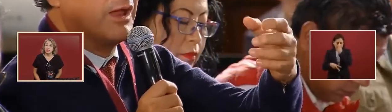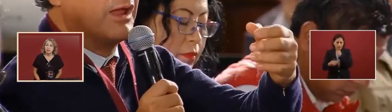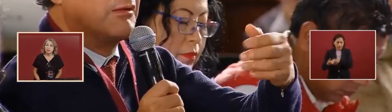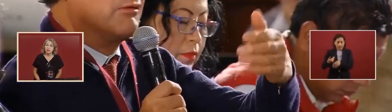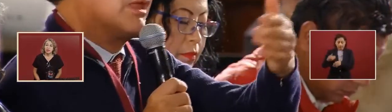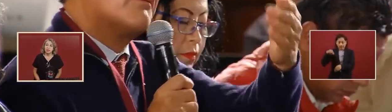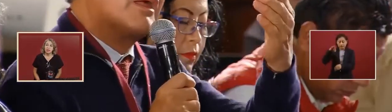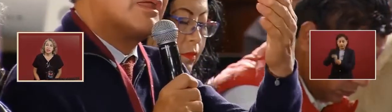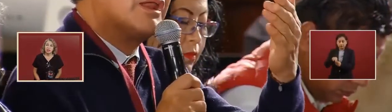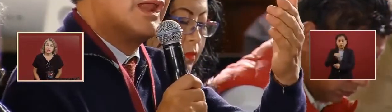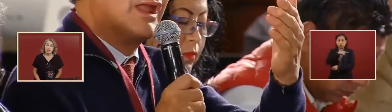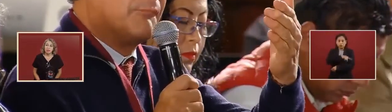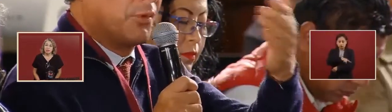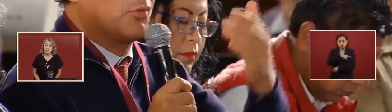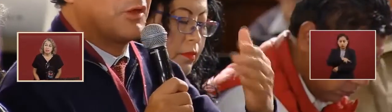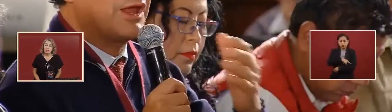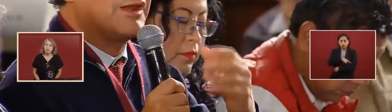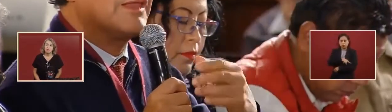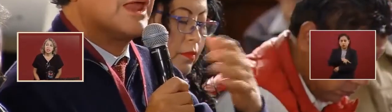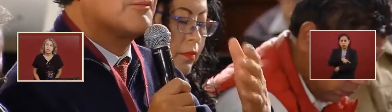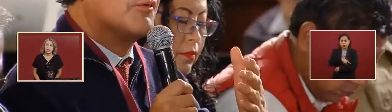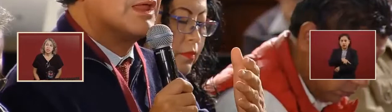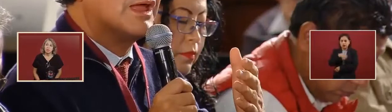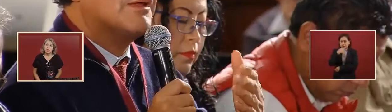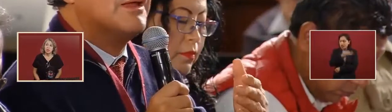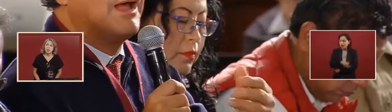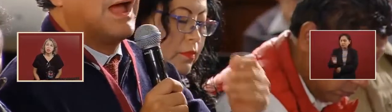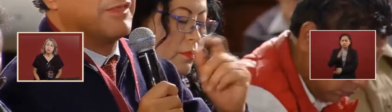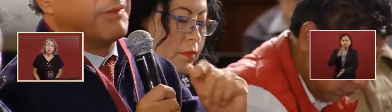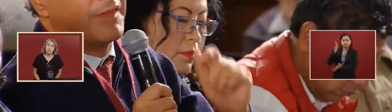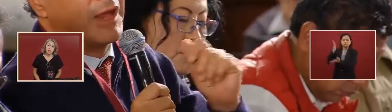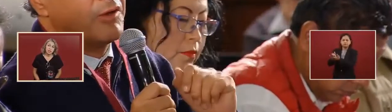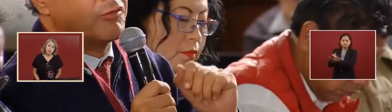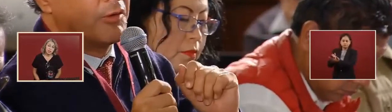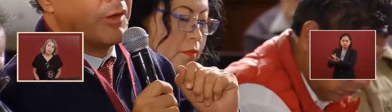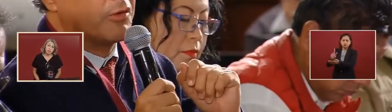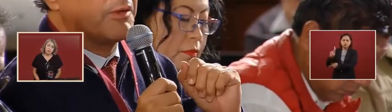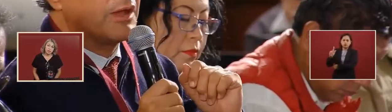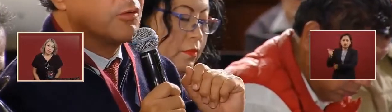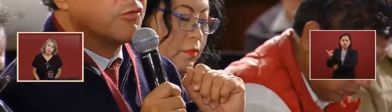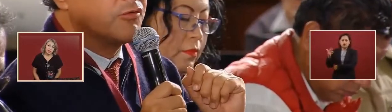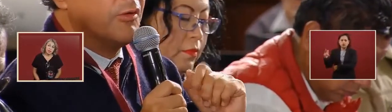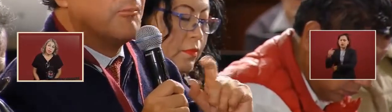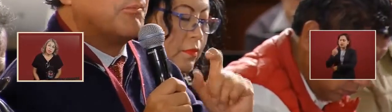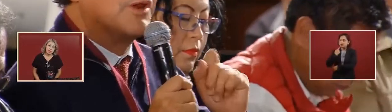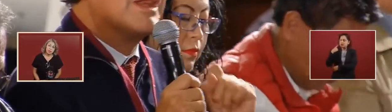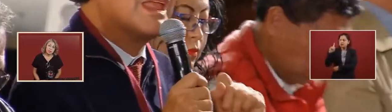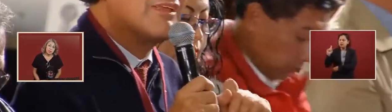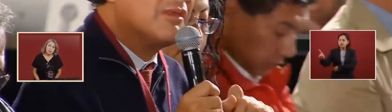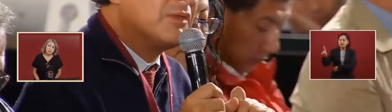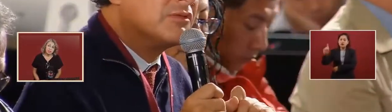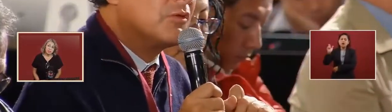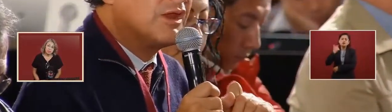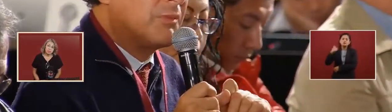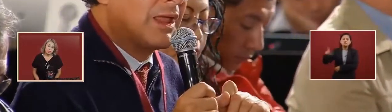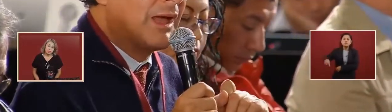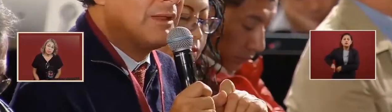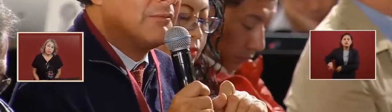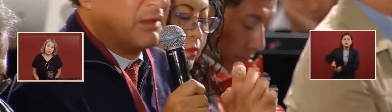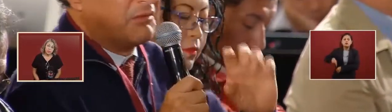You said that you were going to go to that against, because he had